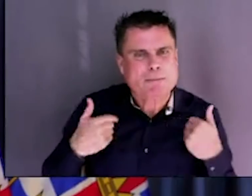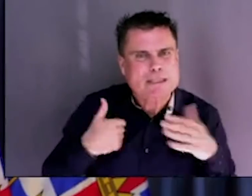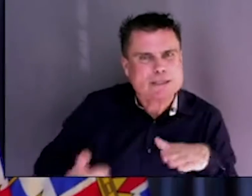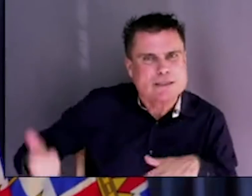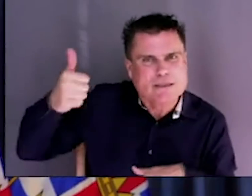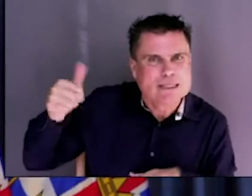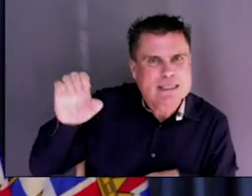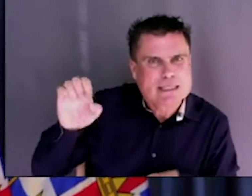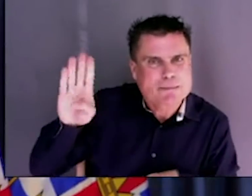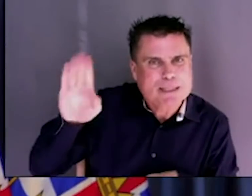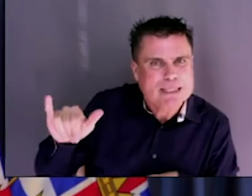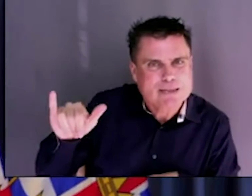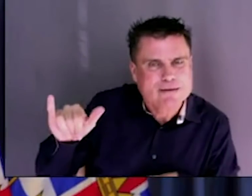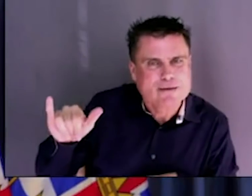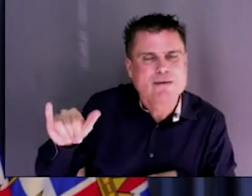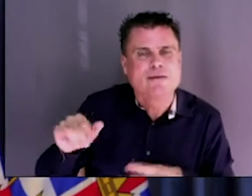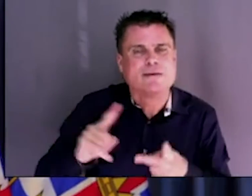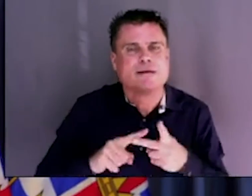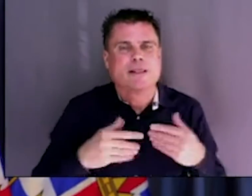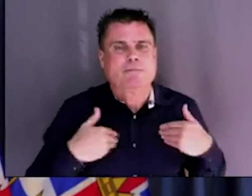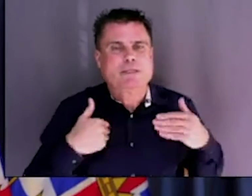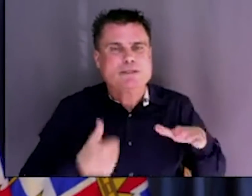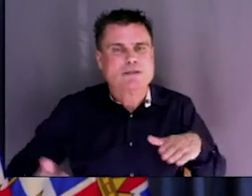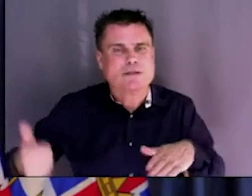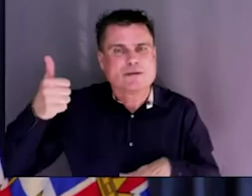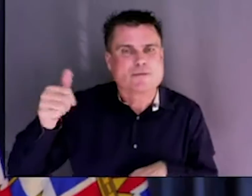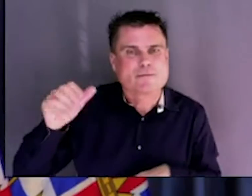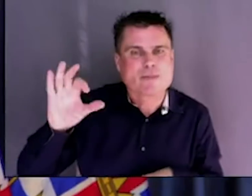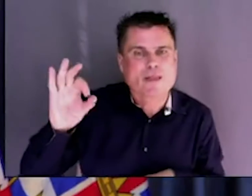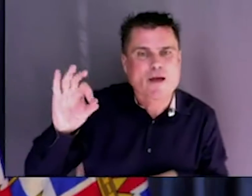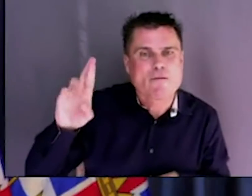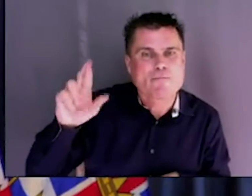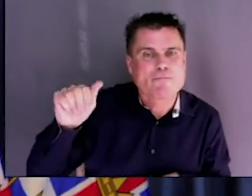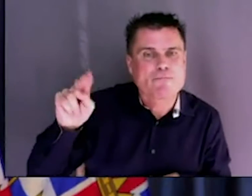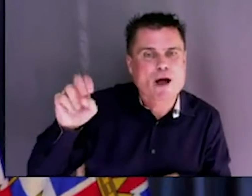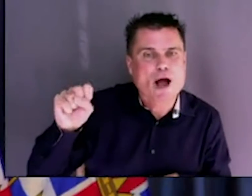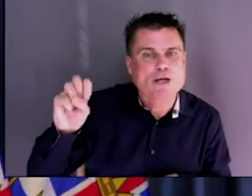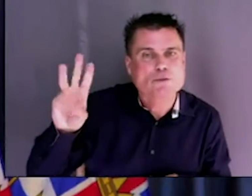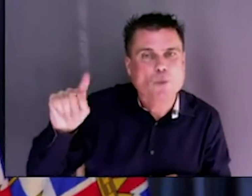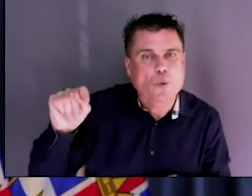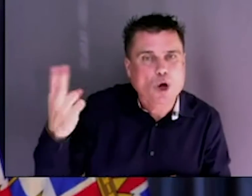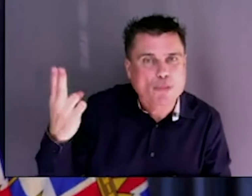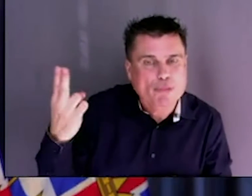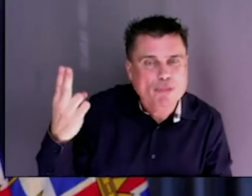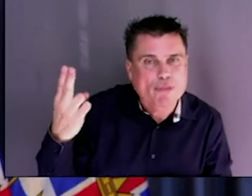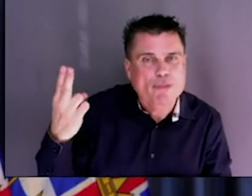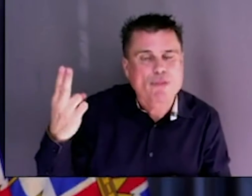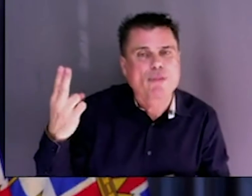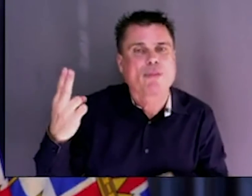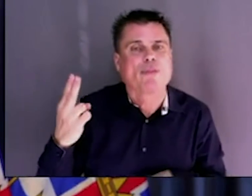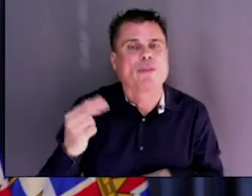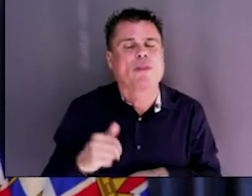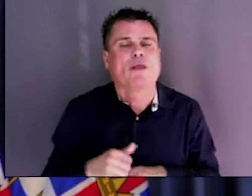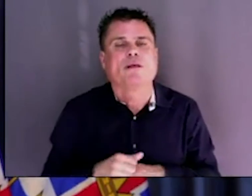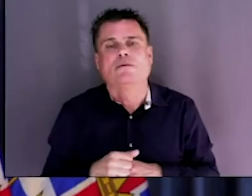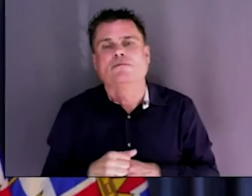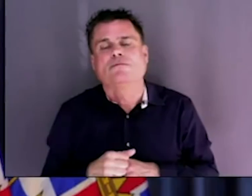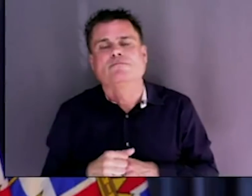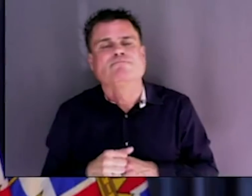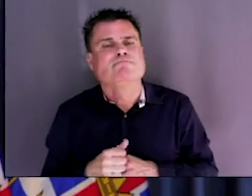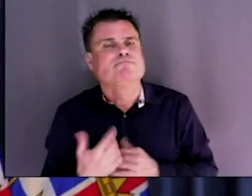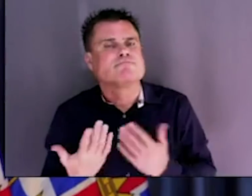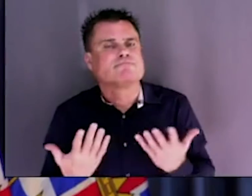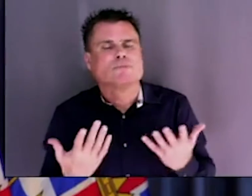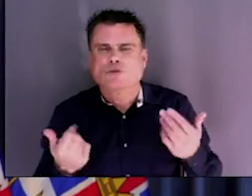about what we could do to improve transparency so that those individuals who find themselves under investigation have some